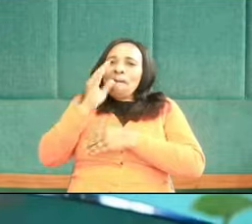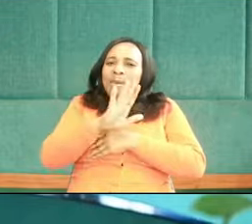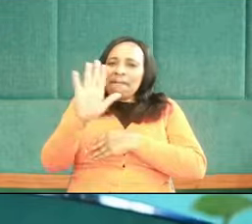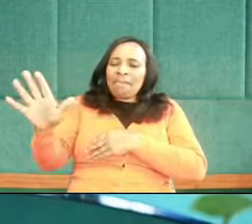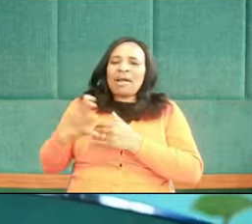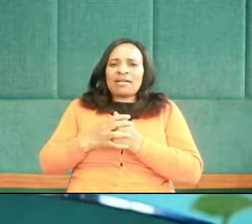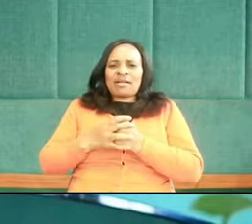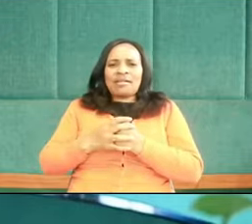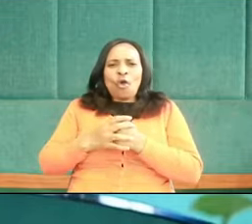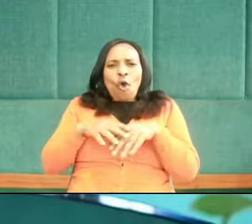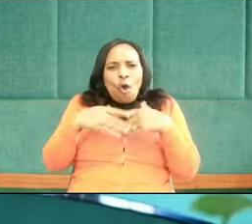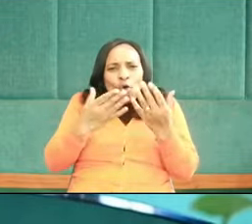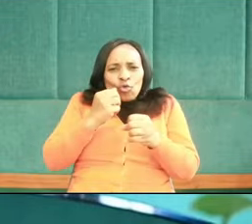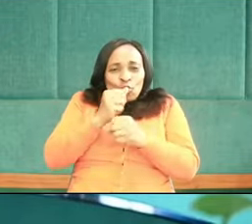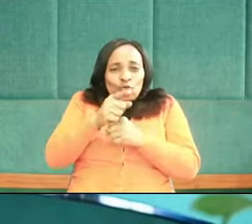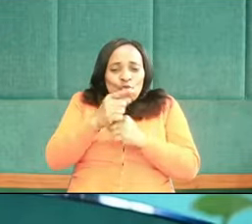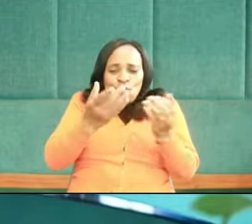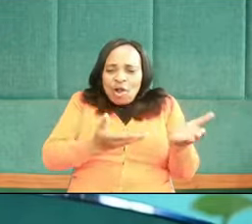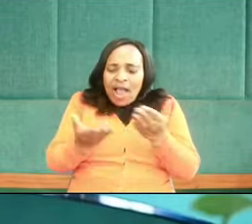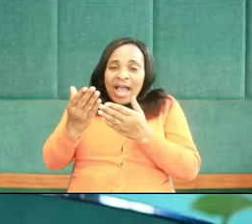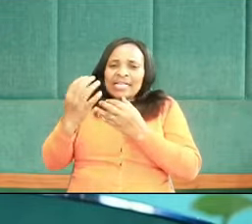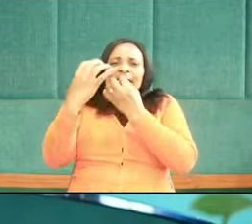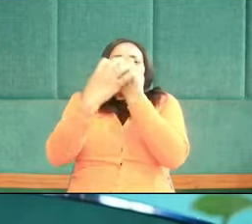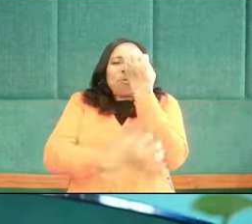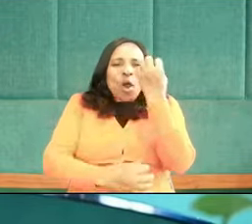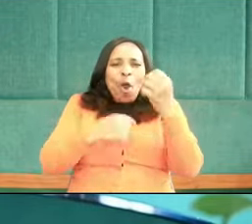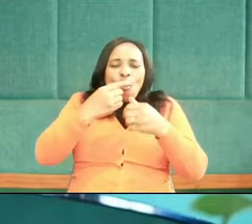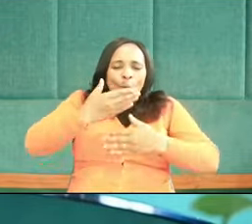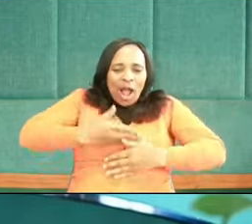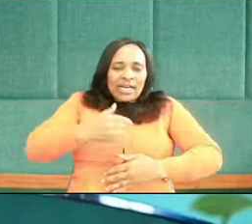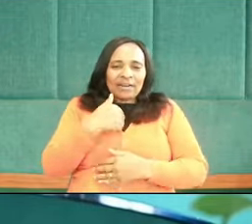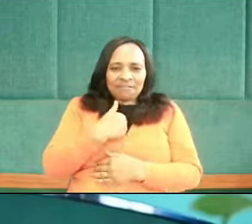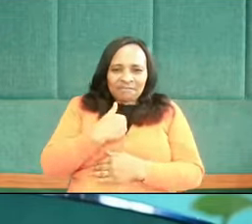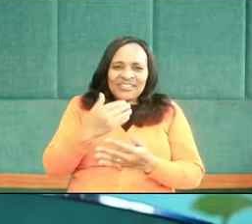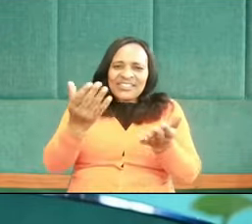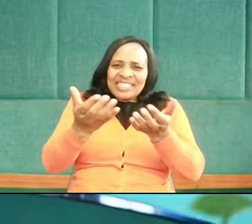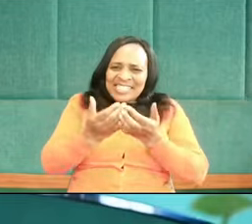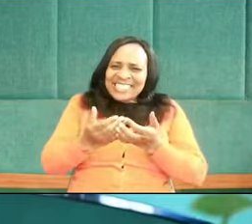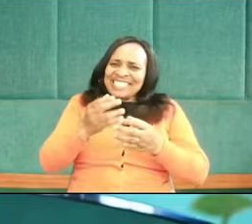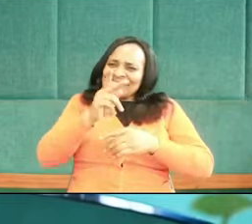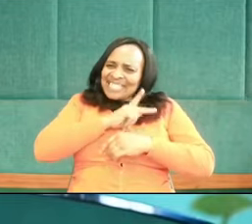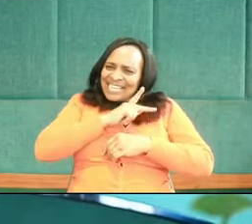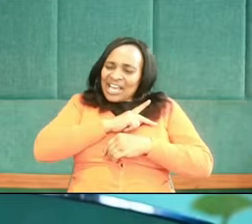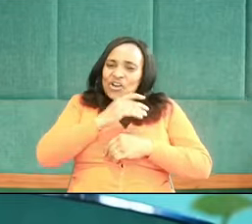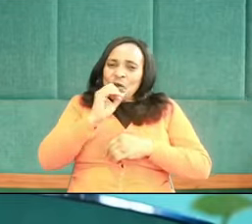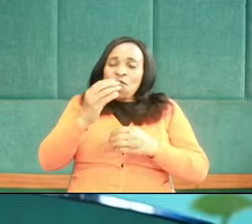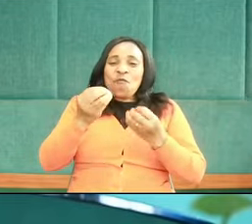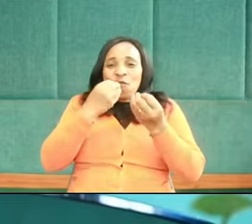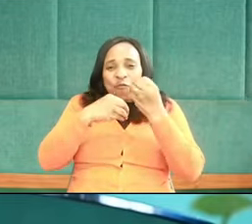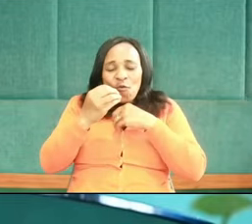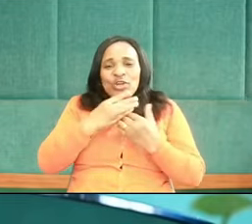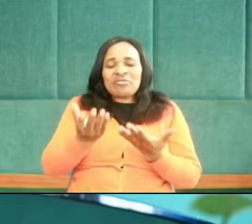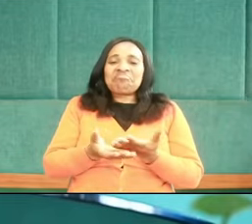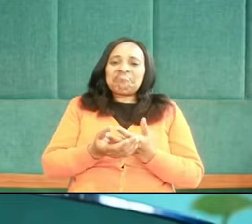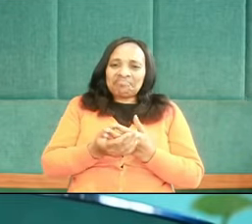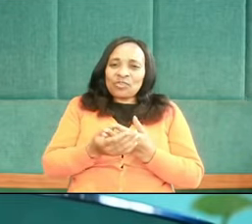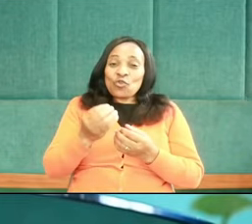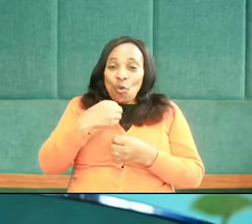or do you carry the poor who is really hungry and needs the kind of food you have at home?